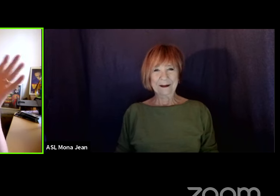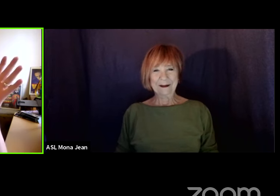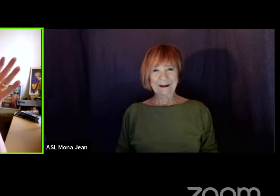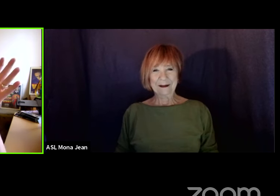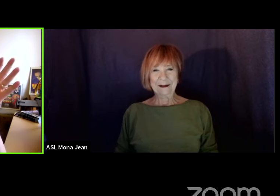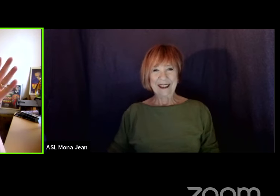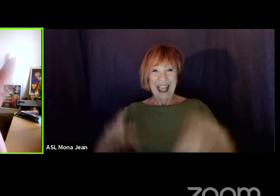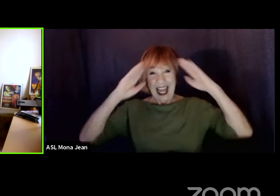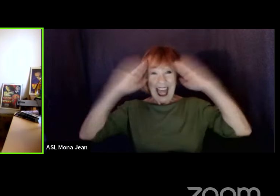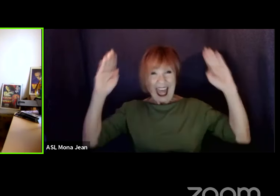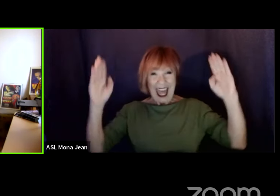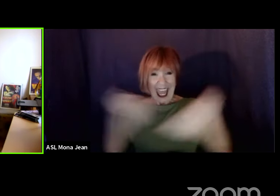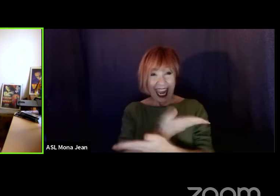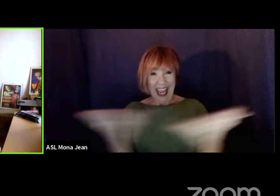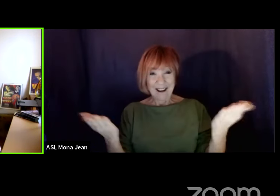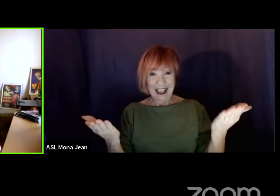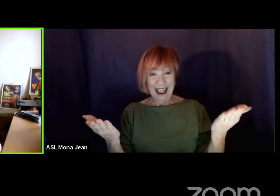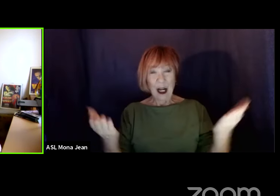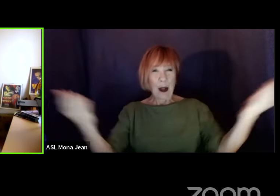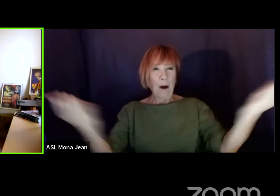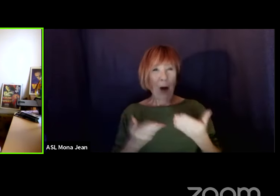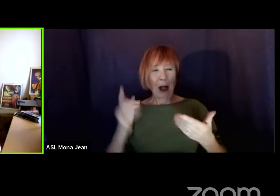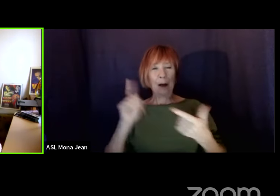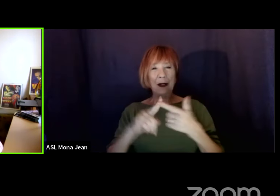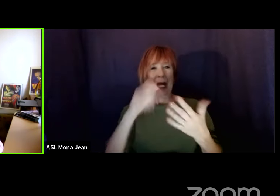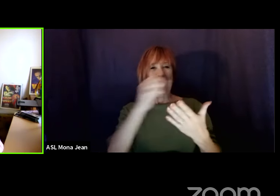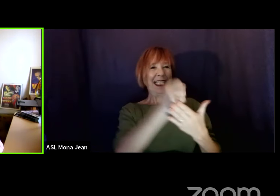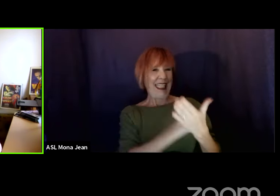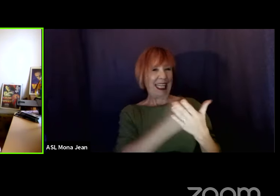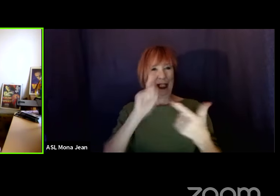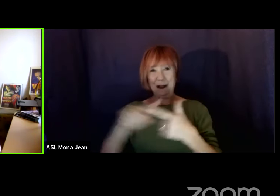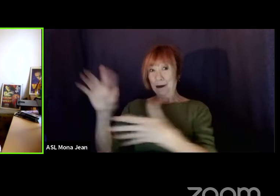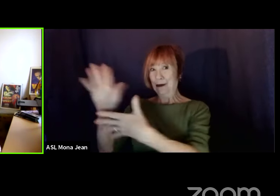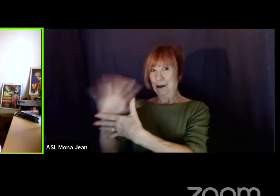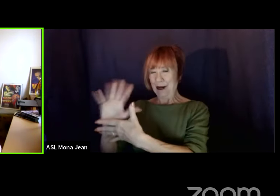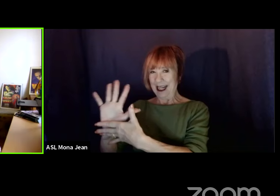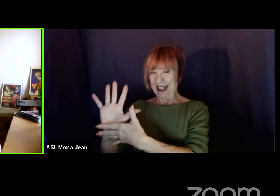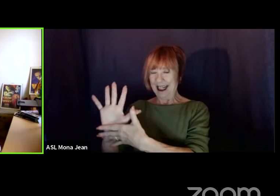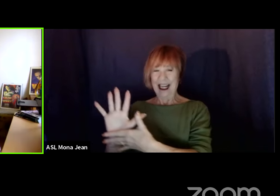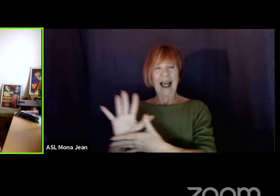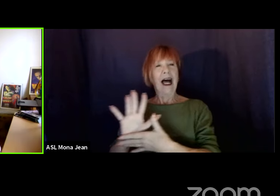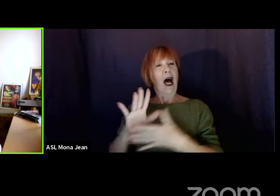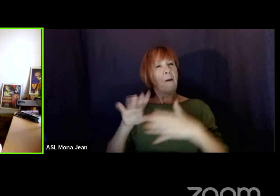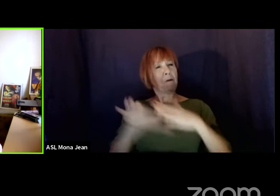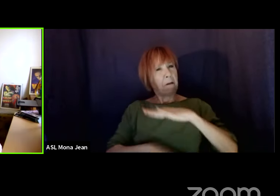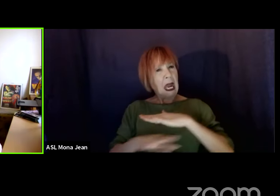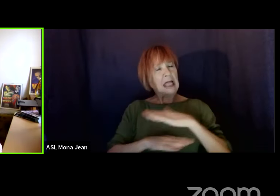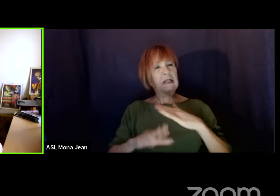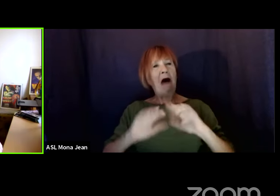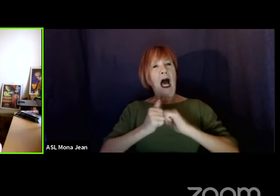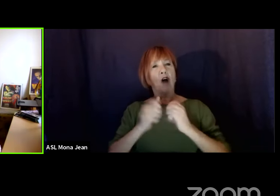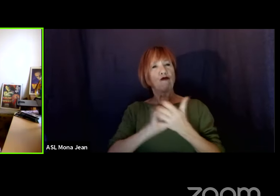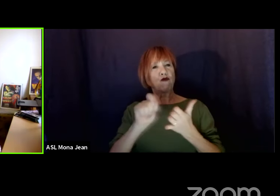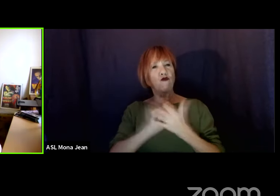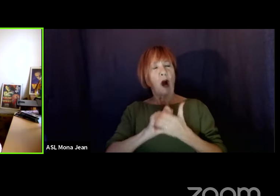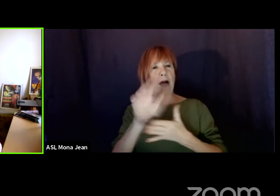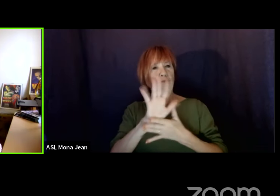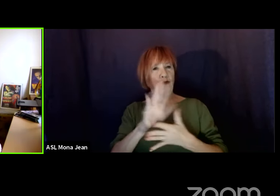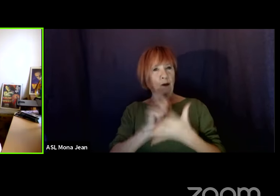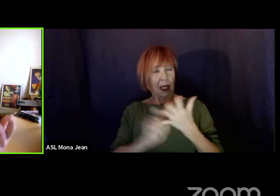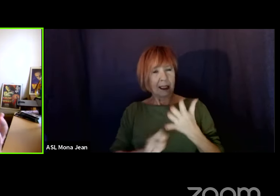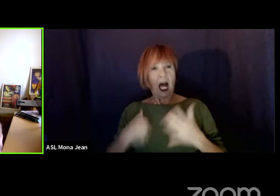Hey, everybody. Welcome to Scene to Screen, the show about the basics of screenwriting. I'm your host, Corey Reader. Writer,